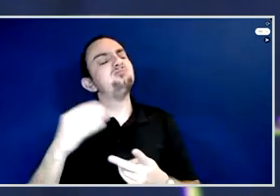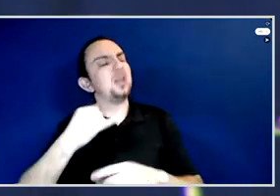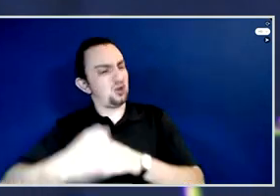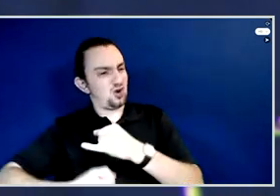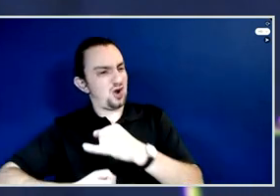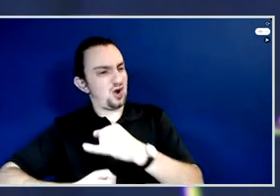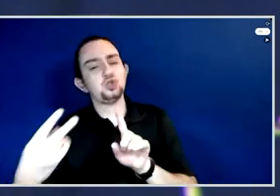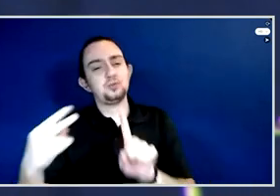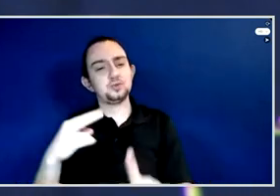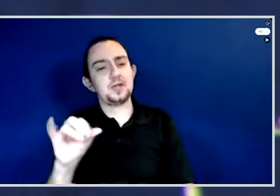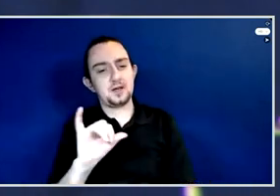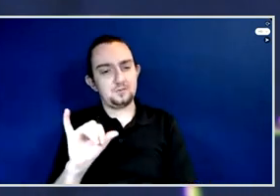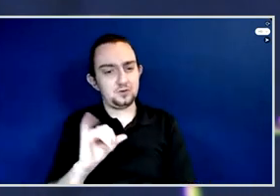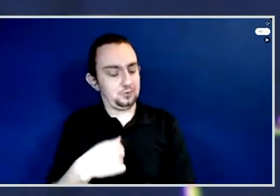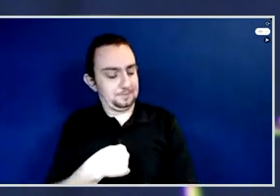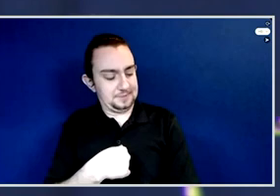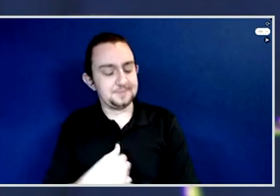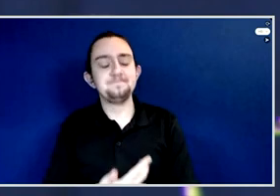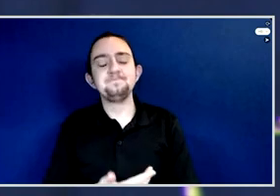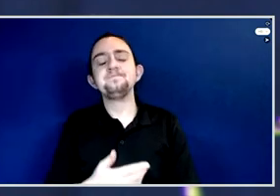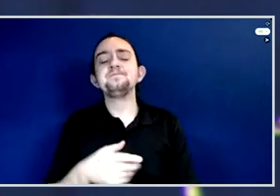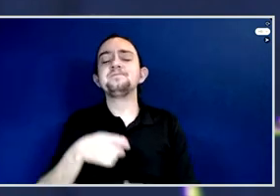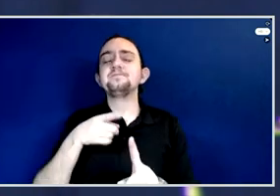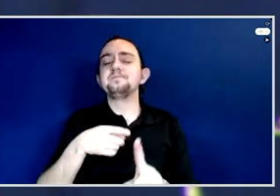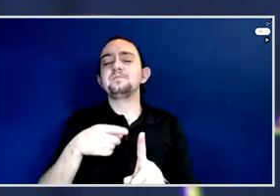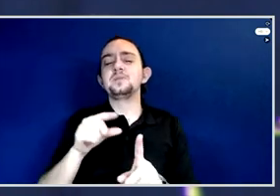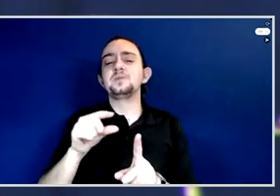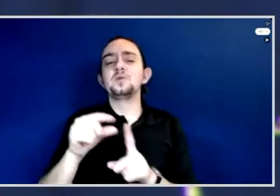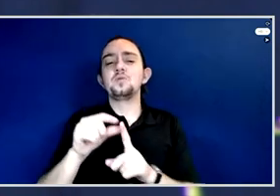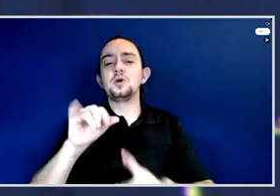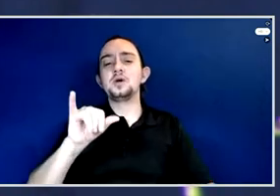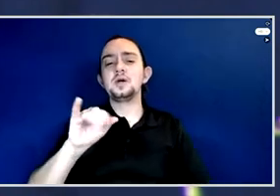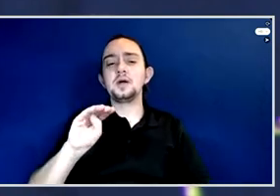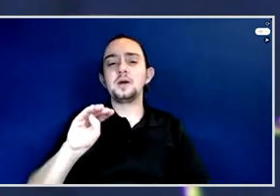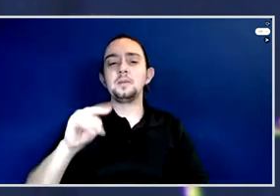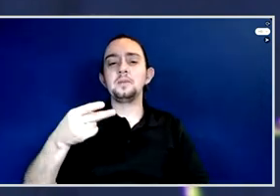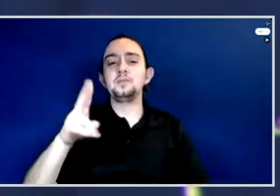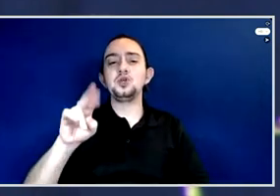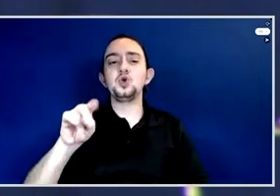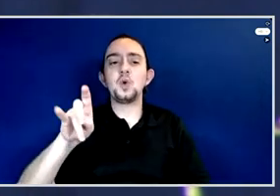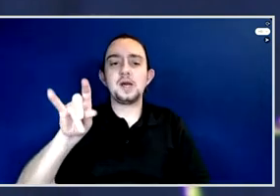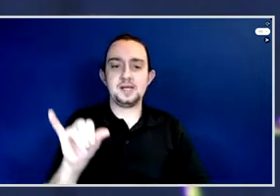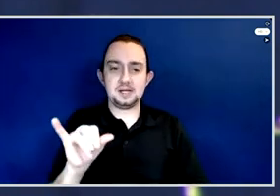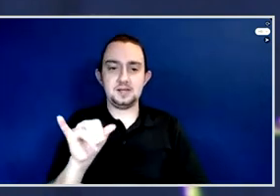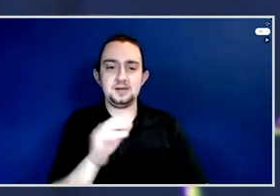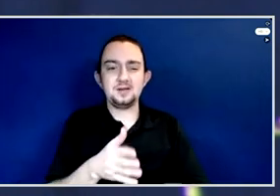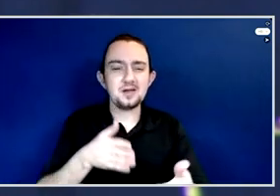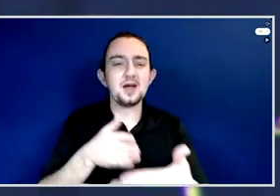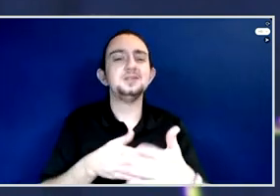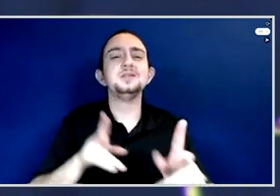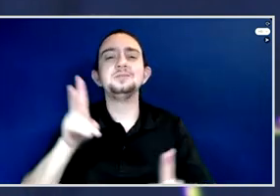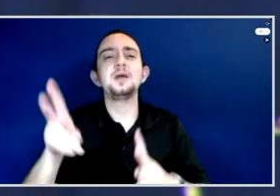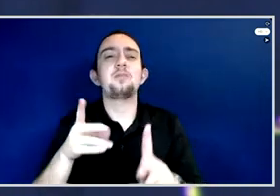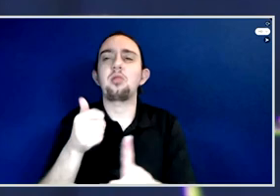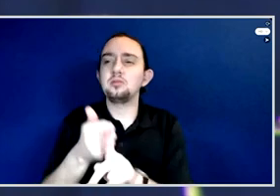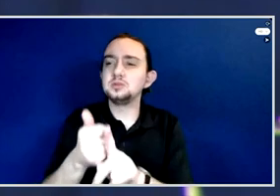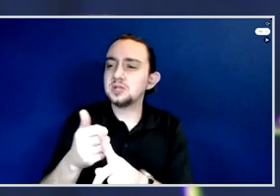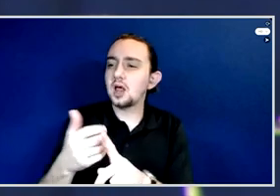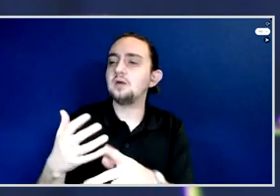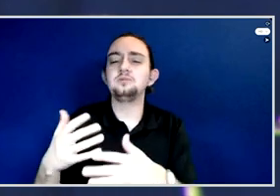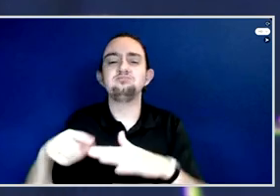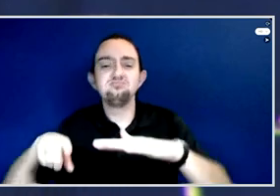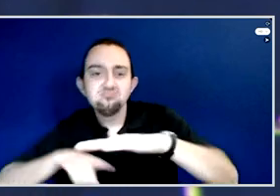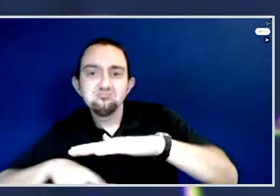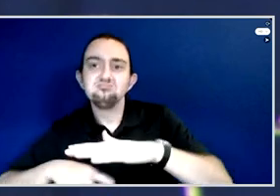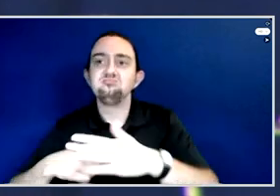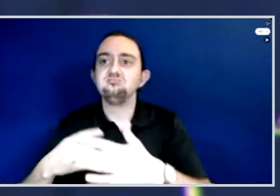impunity against the perpetrators of corruption and the rampant